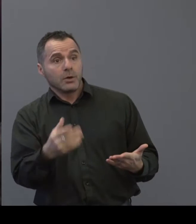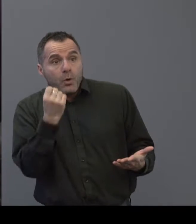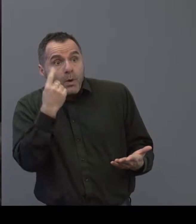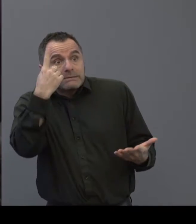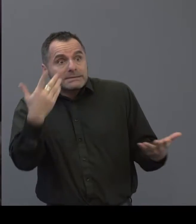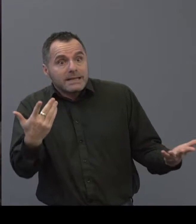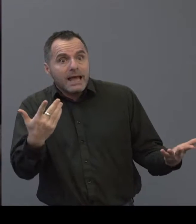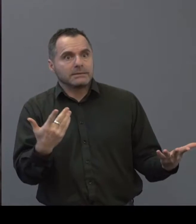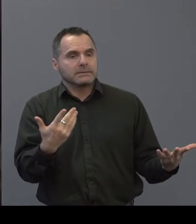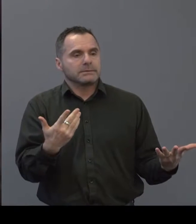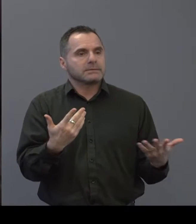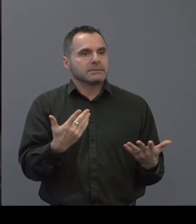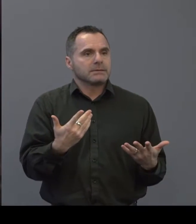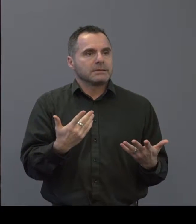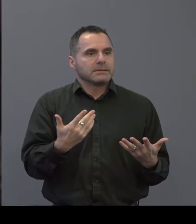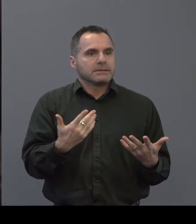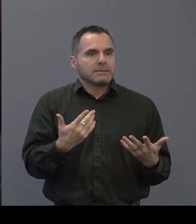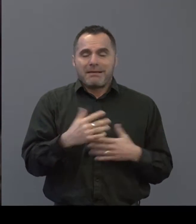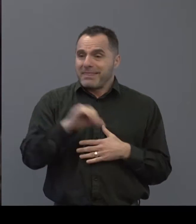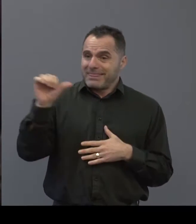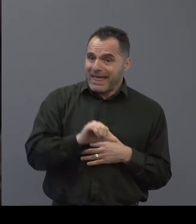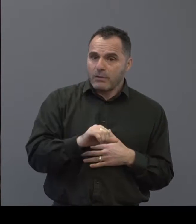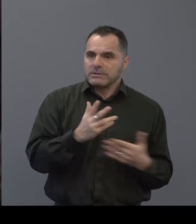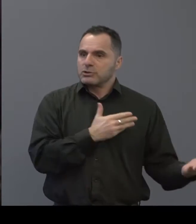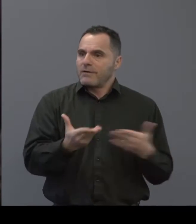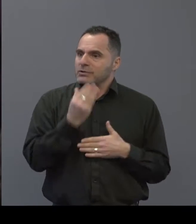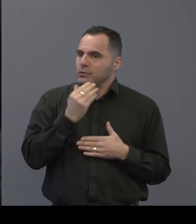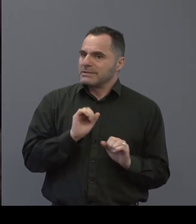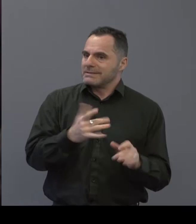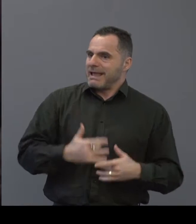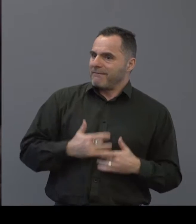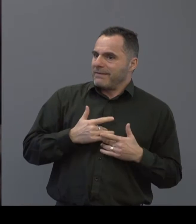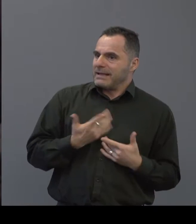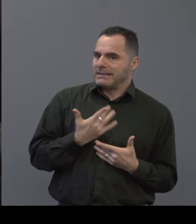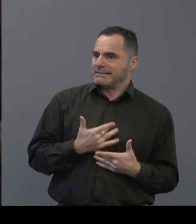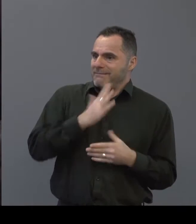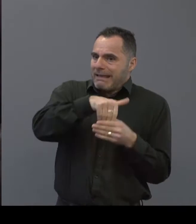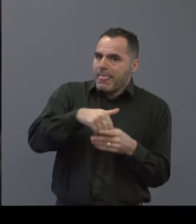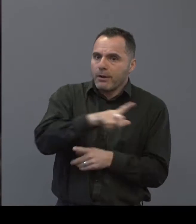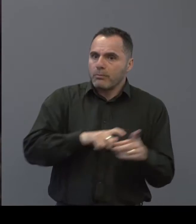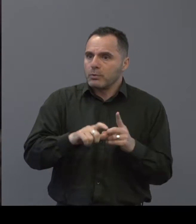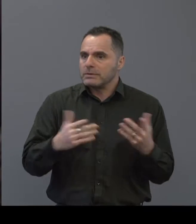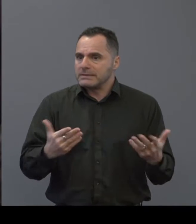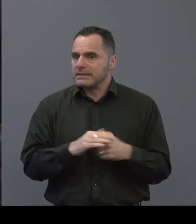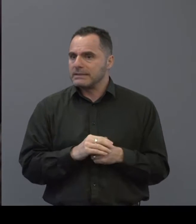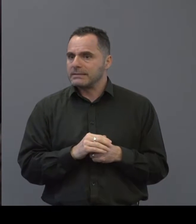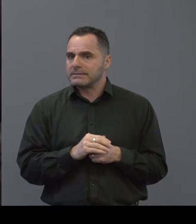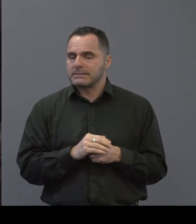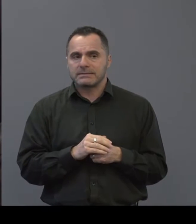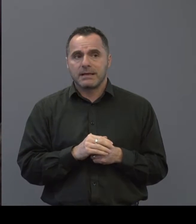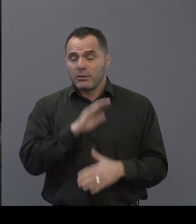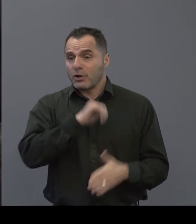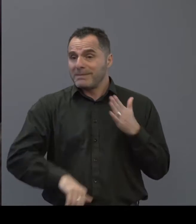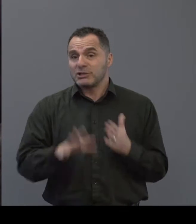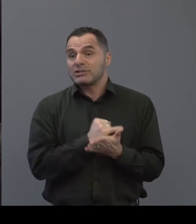of what that means for thousands of service users who are living in their communities you know they are really denying them